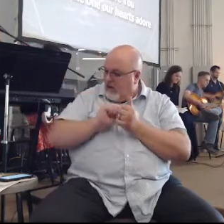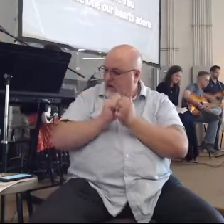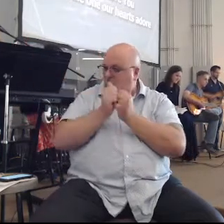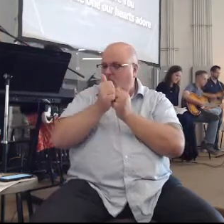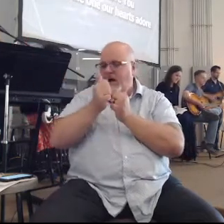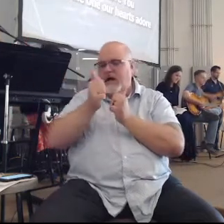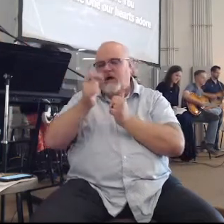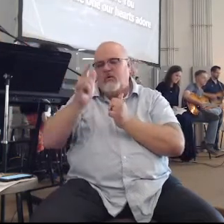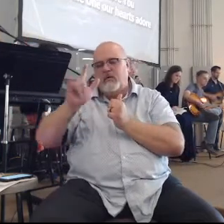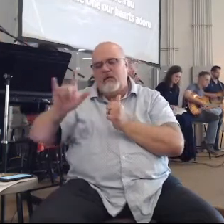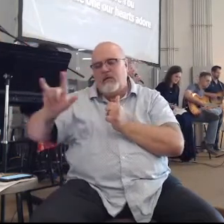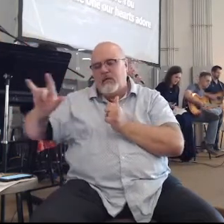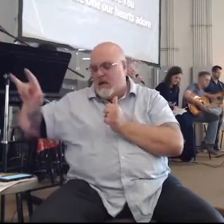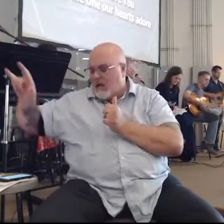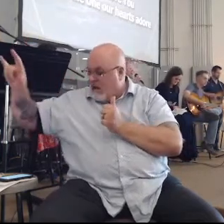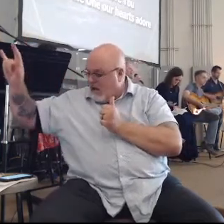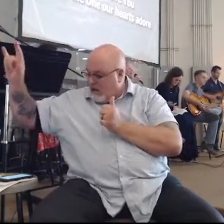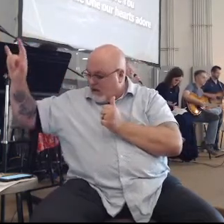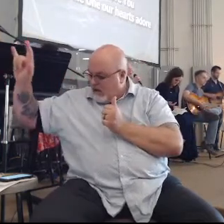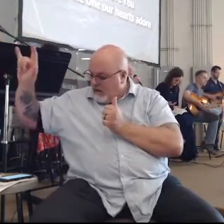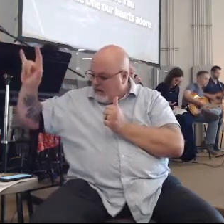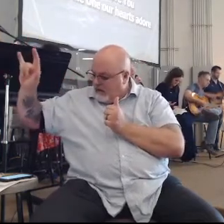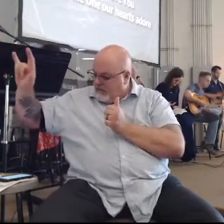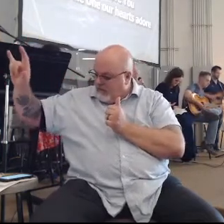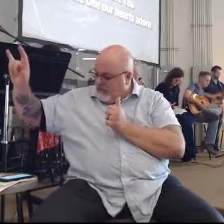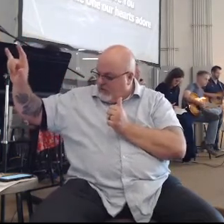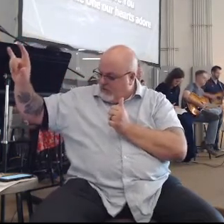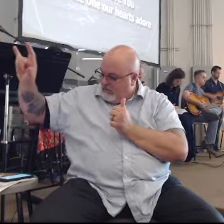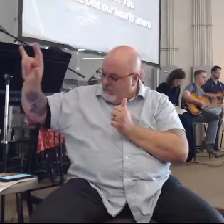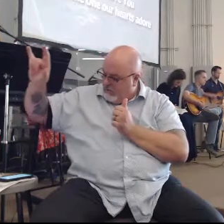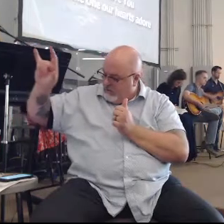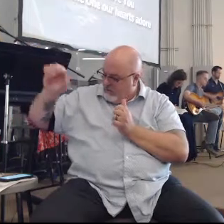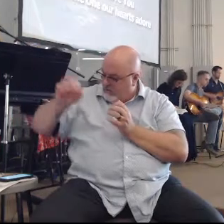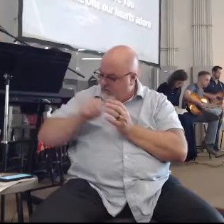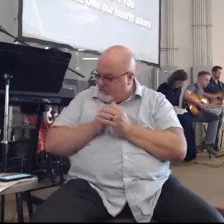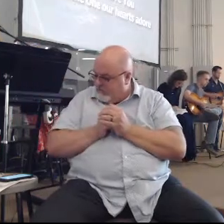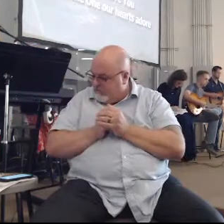You mother We love you